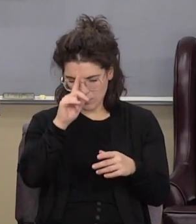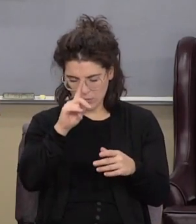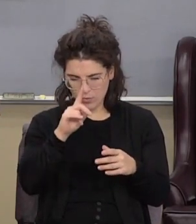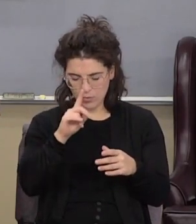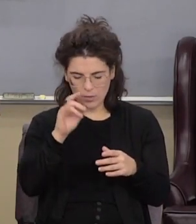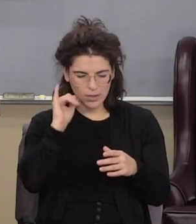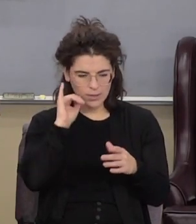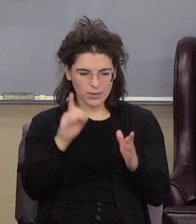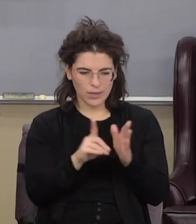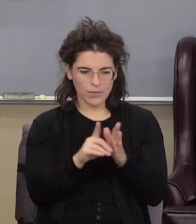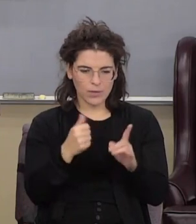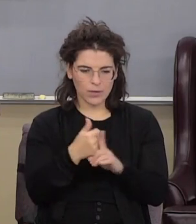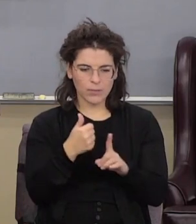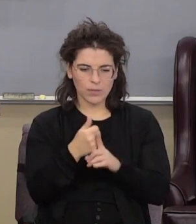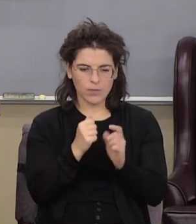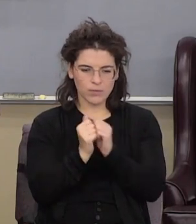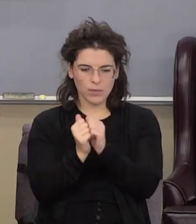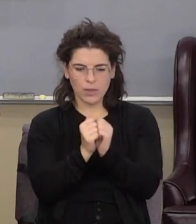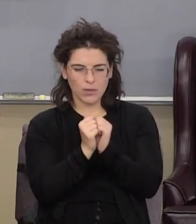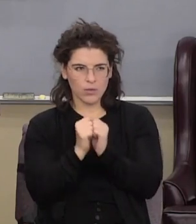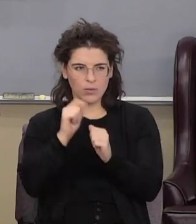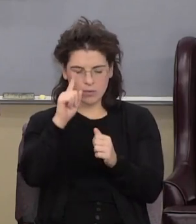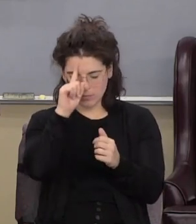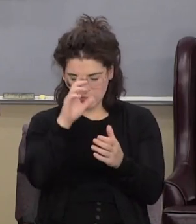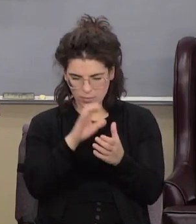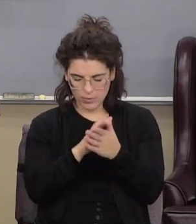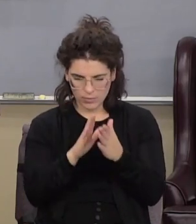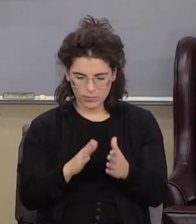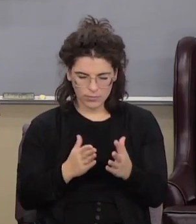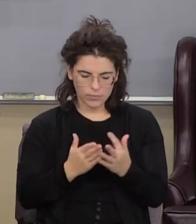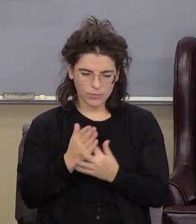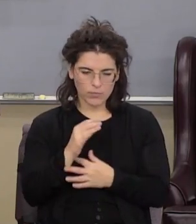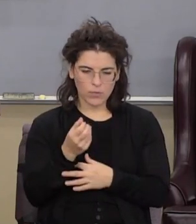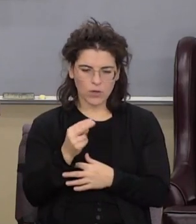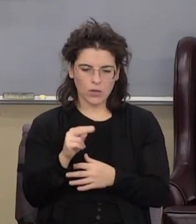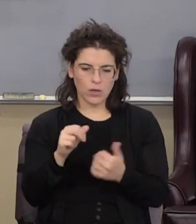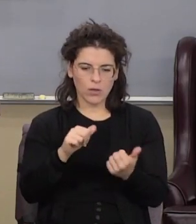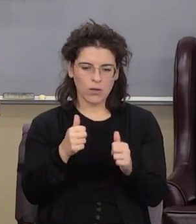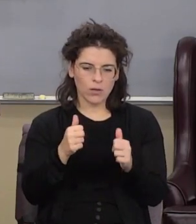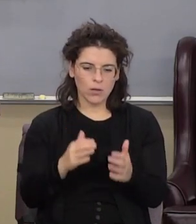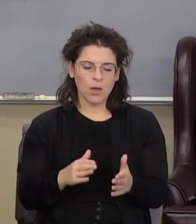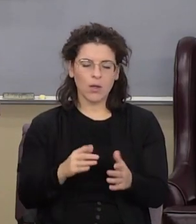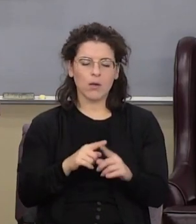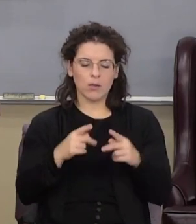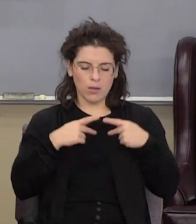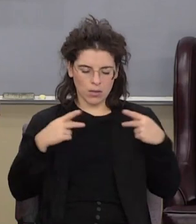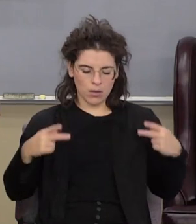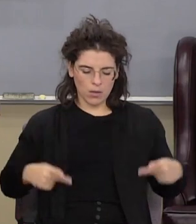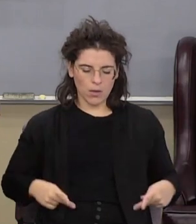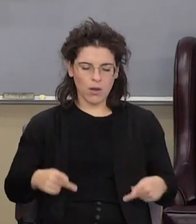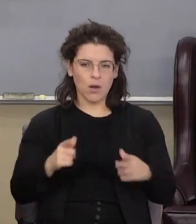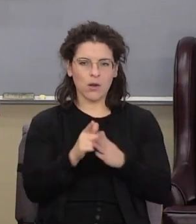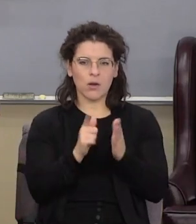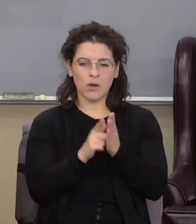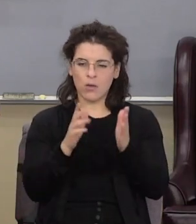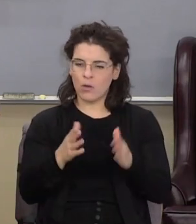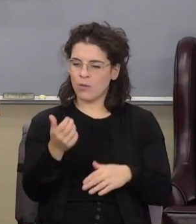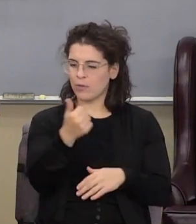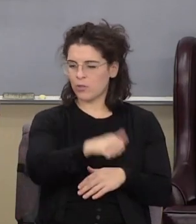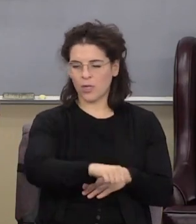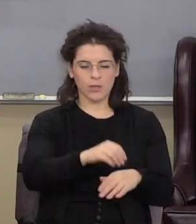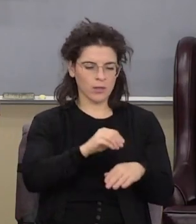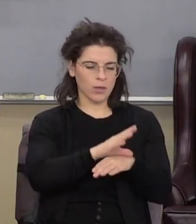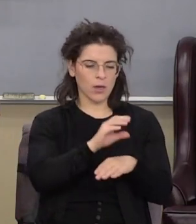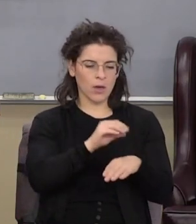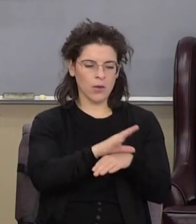together as believers as part of the little flock through John's baptism verse 30 but the Pharisees and lawyers rejected the counsel of